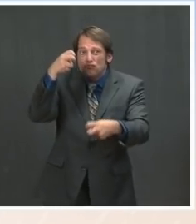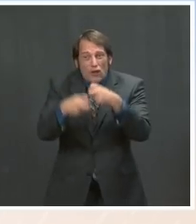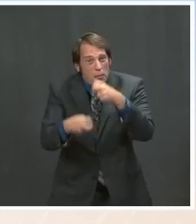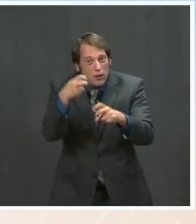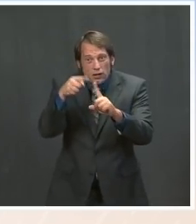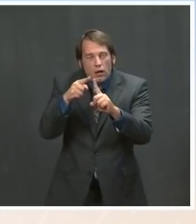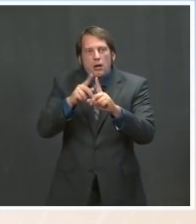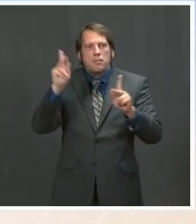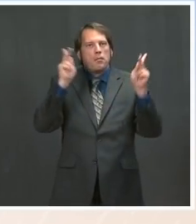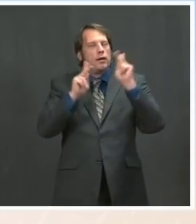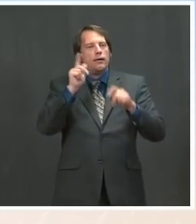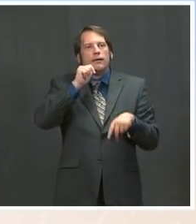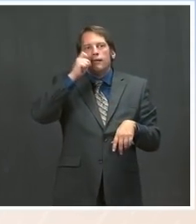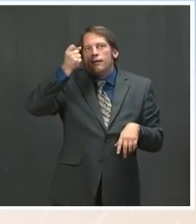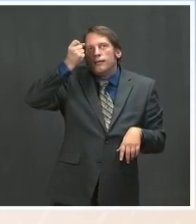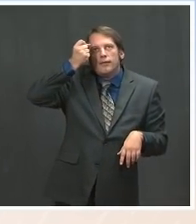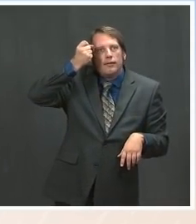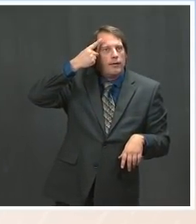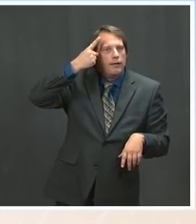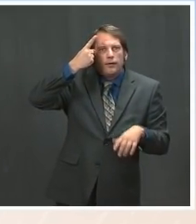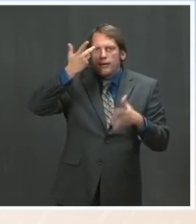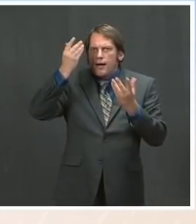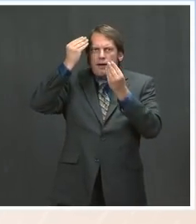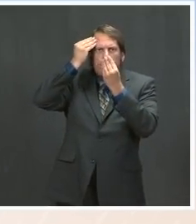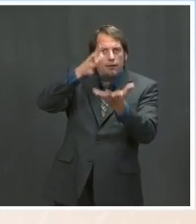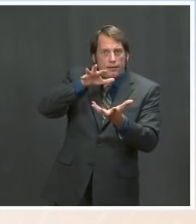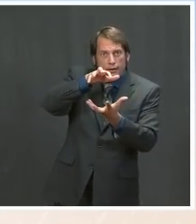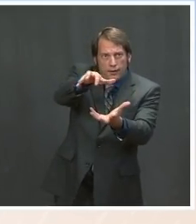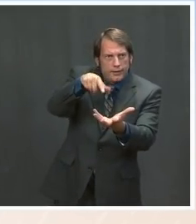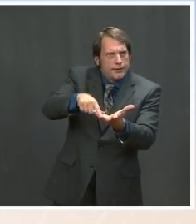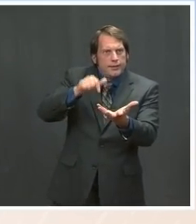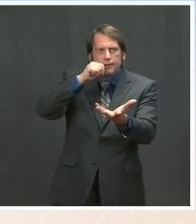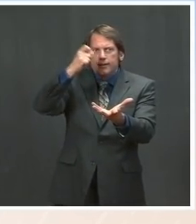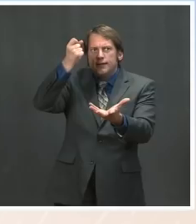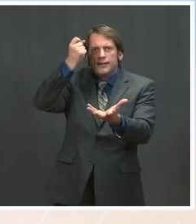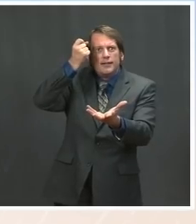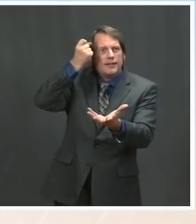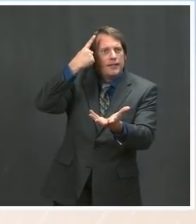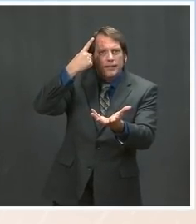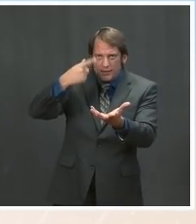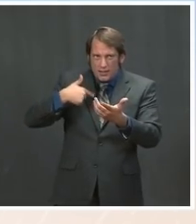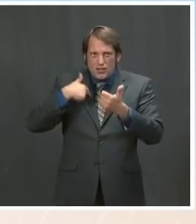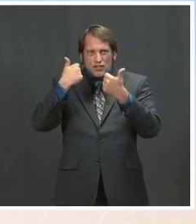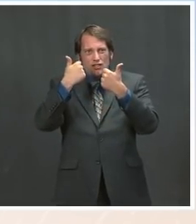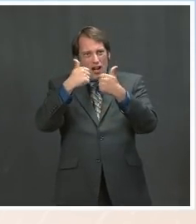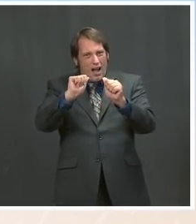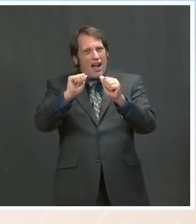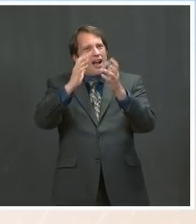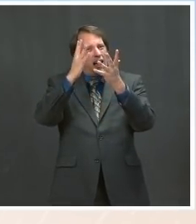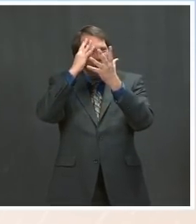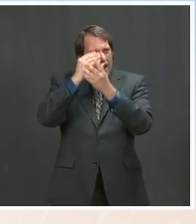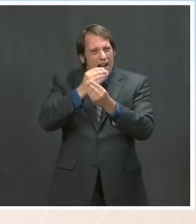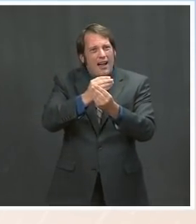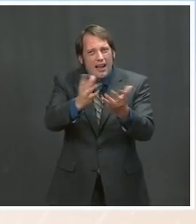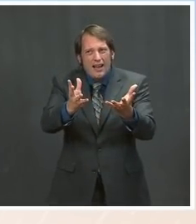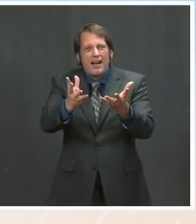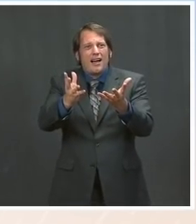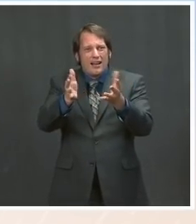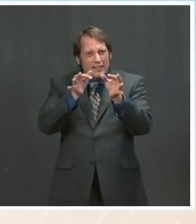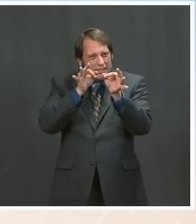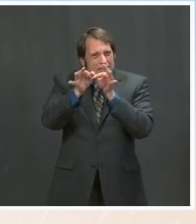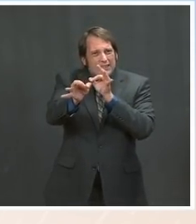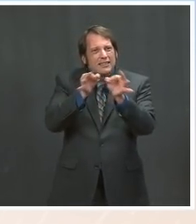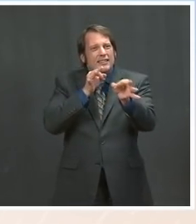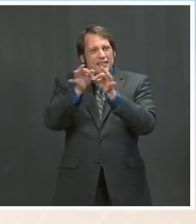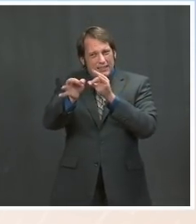public and weren't conveying what we were trying to project to countries around the world. And it's incumbent upon us to make sure there's an